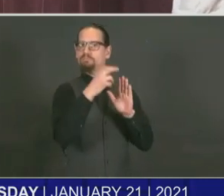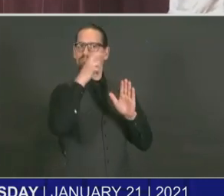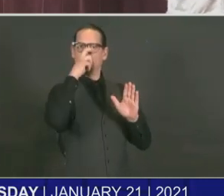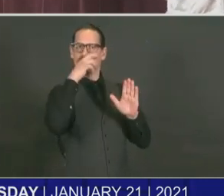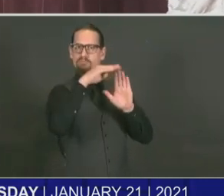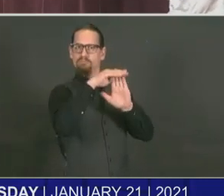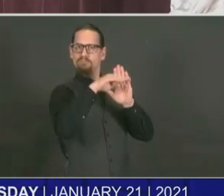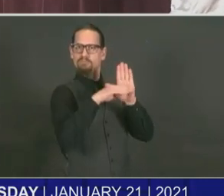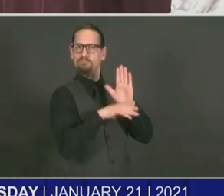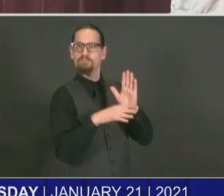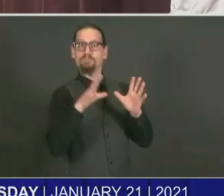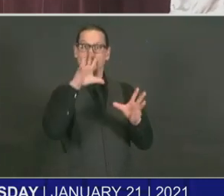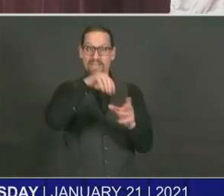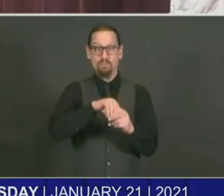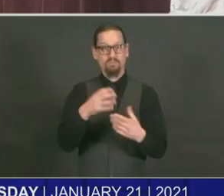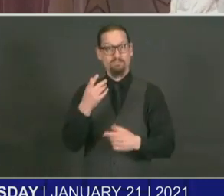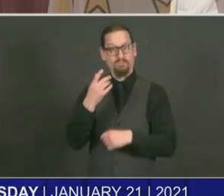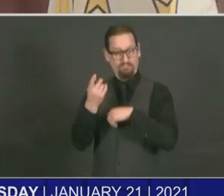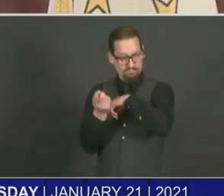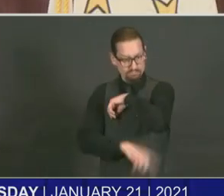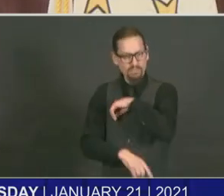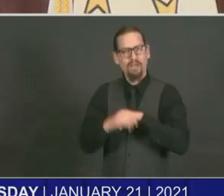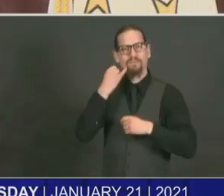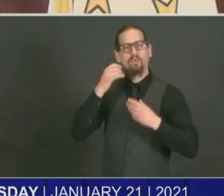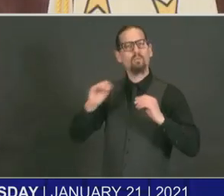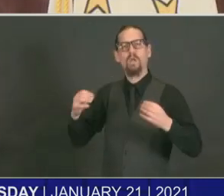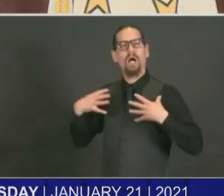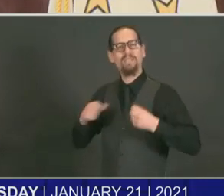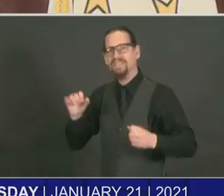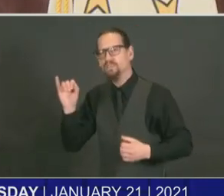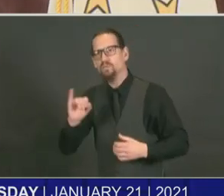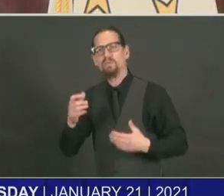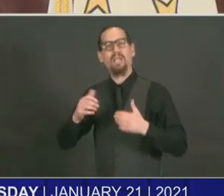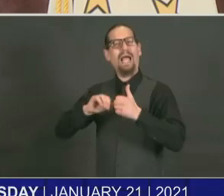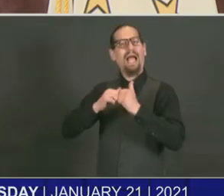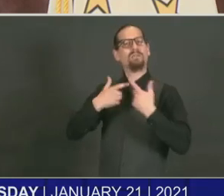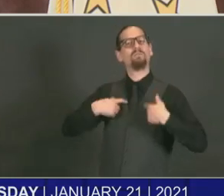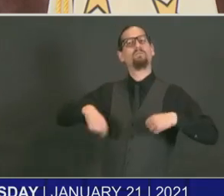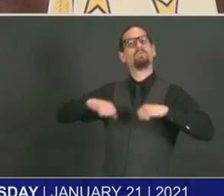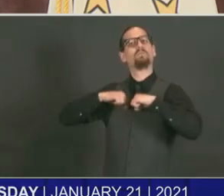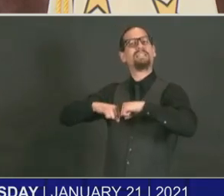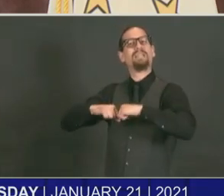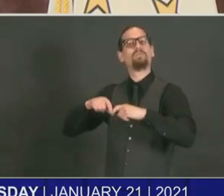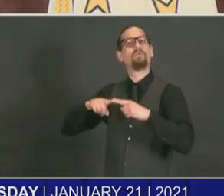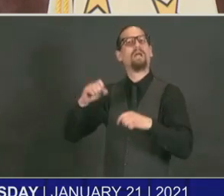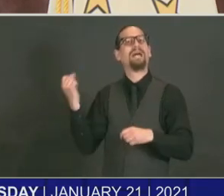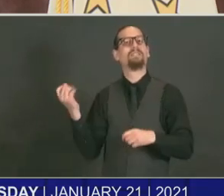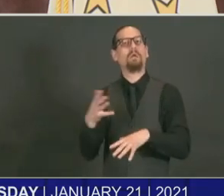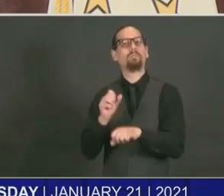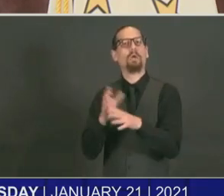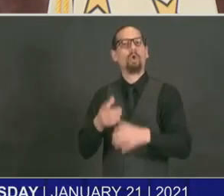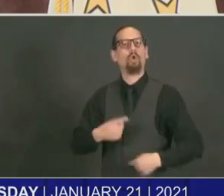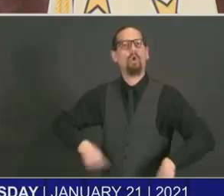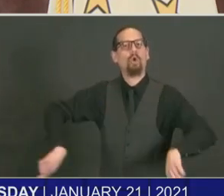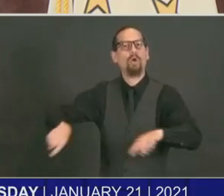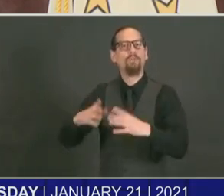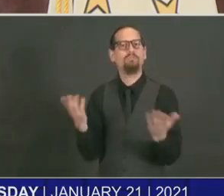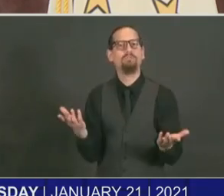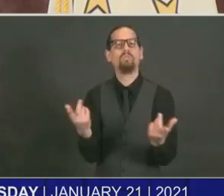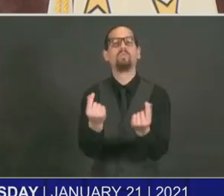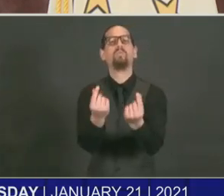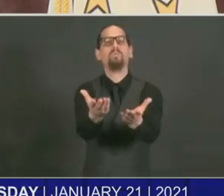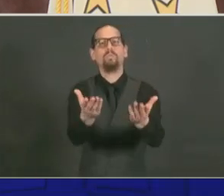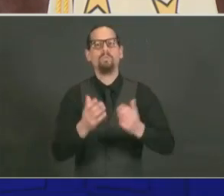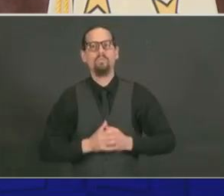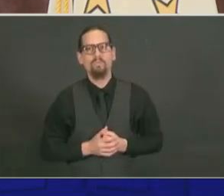administration do to protect casino workers? So I'm not aware of Twin River or Valleys, as